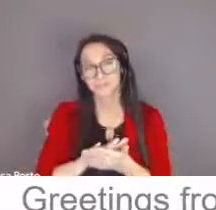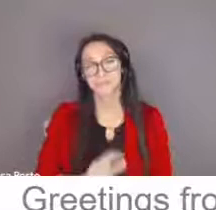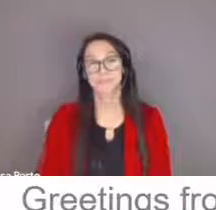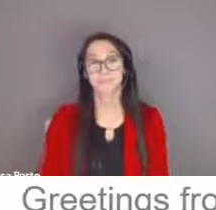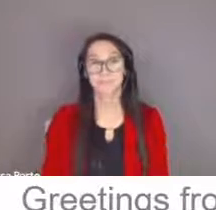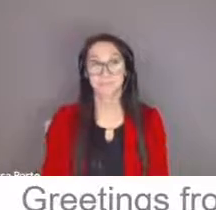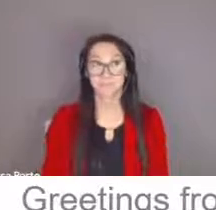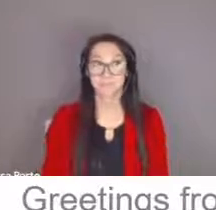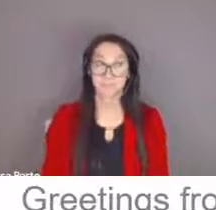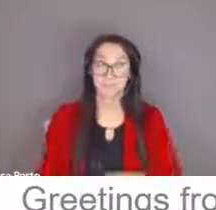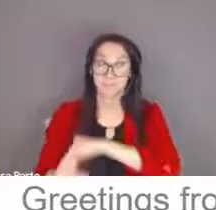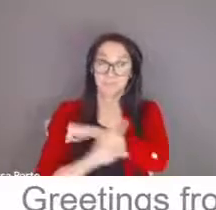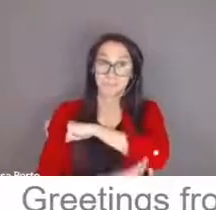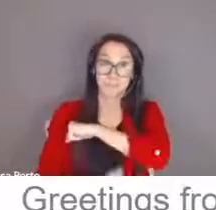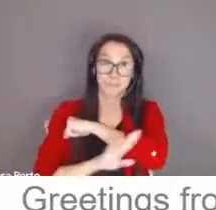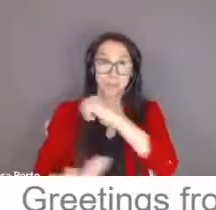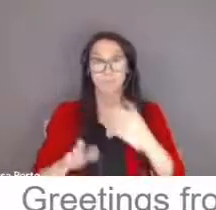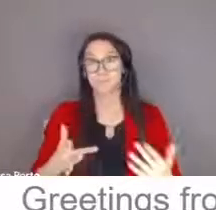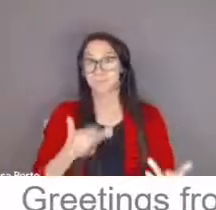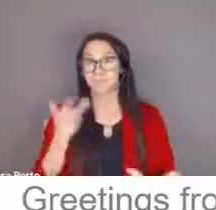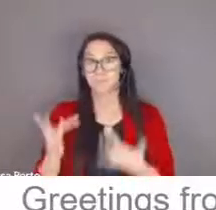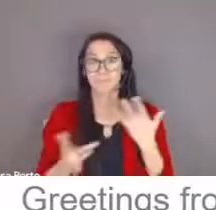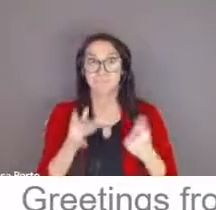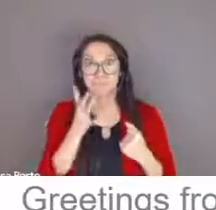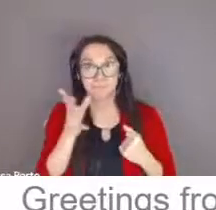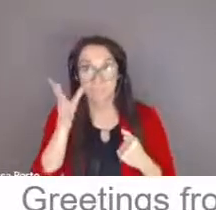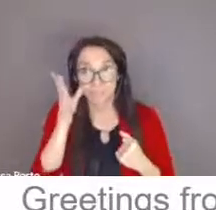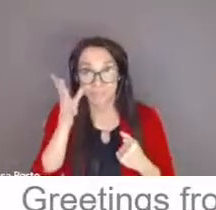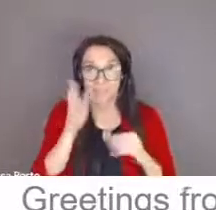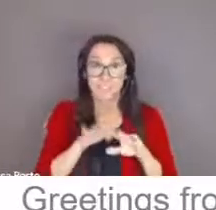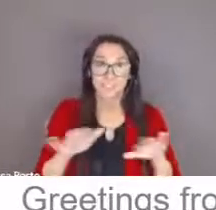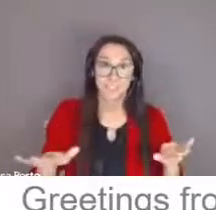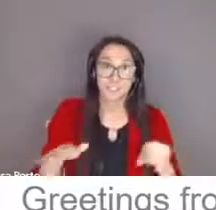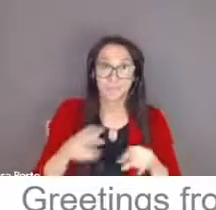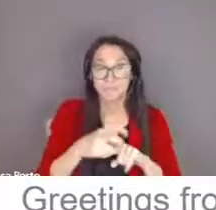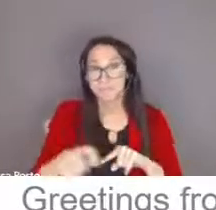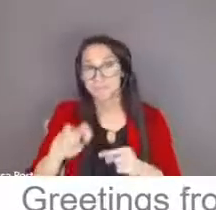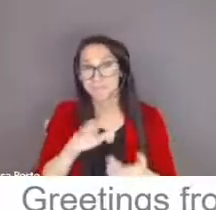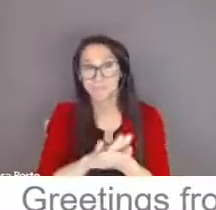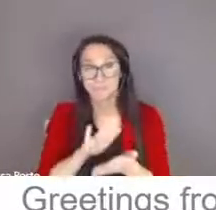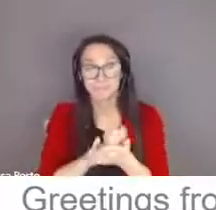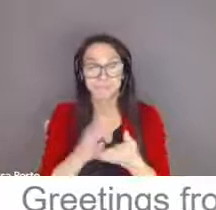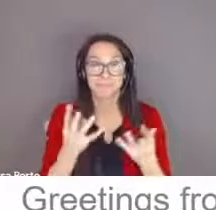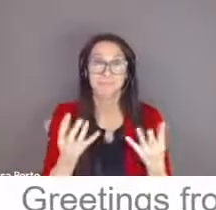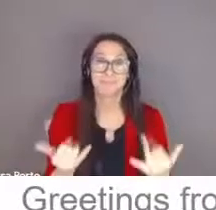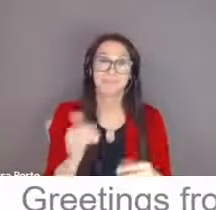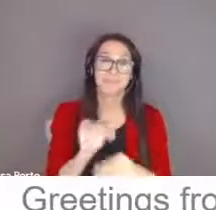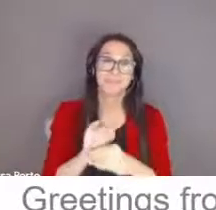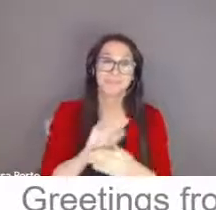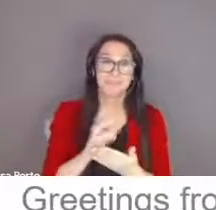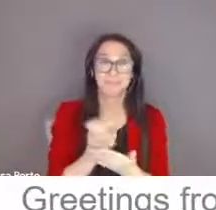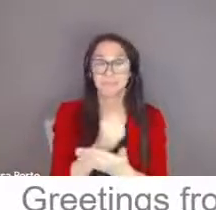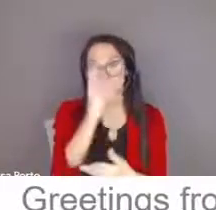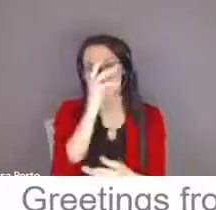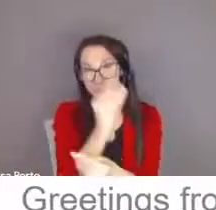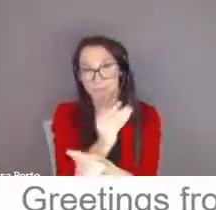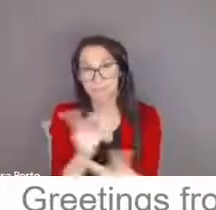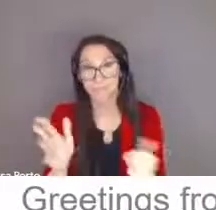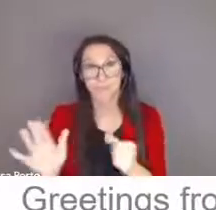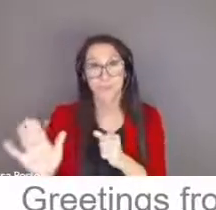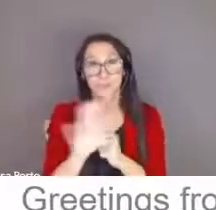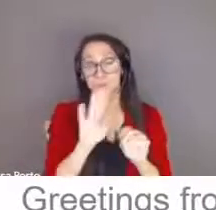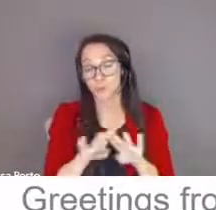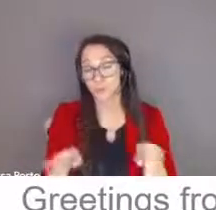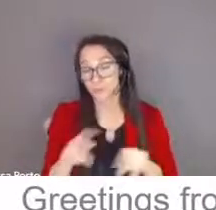an exciting milestone for families and our plan this evening is to discuss all the ways that we can support your child as they enter school for the